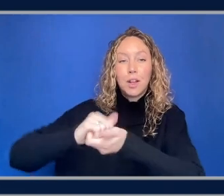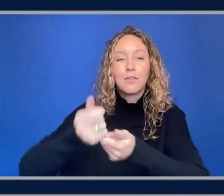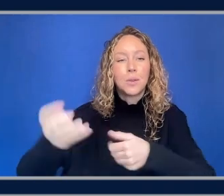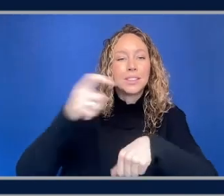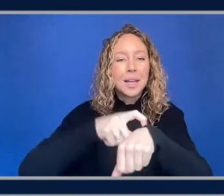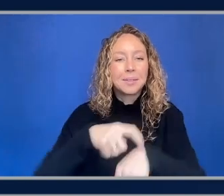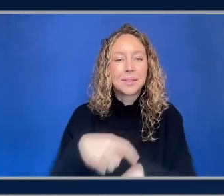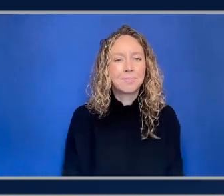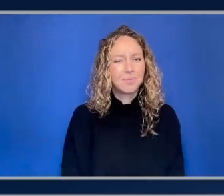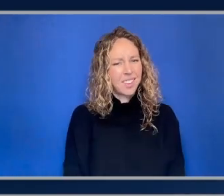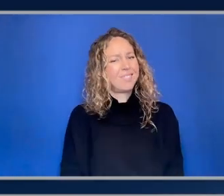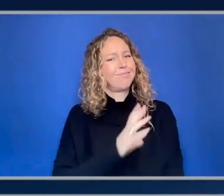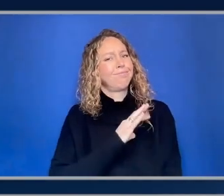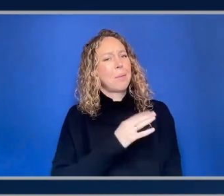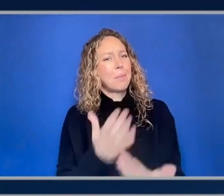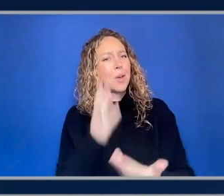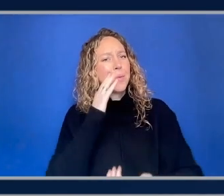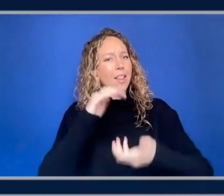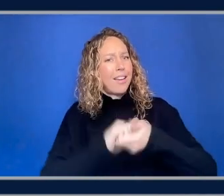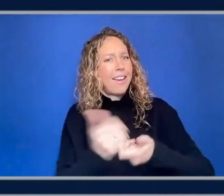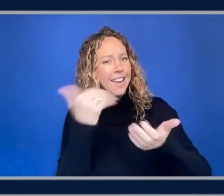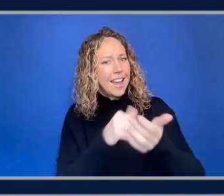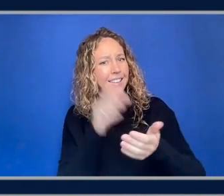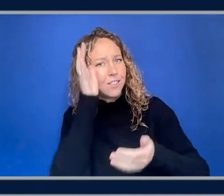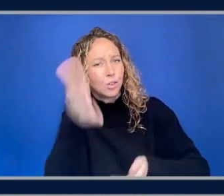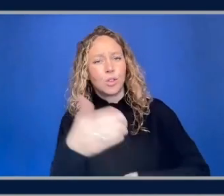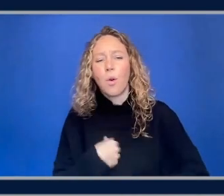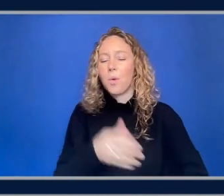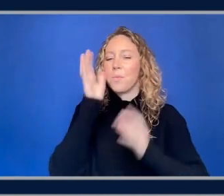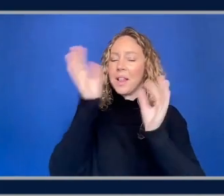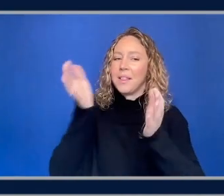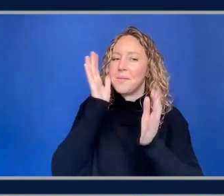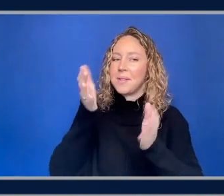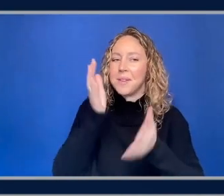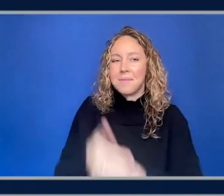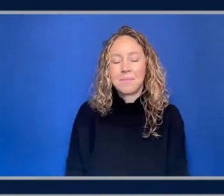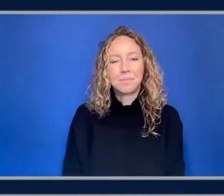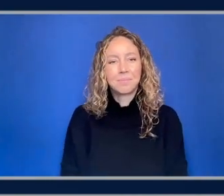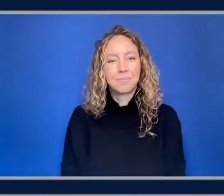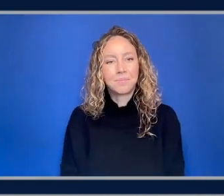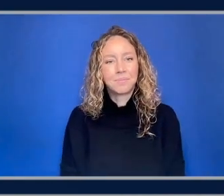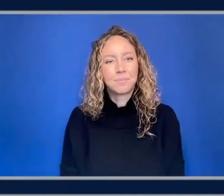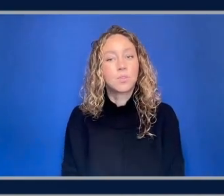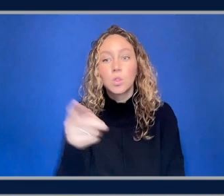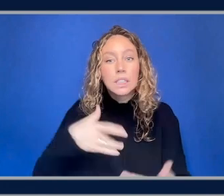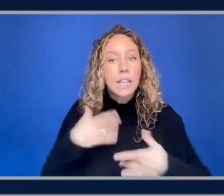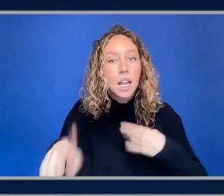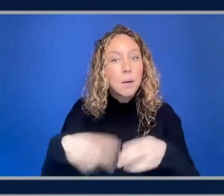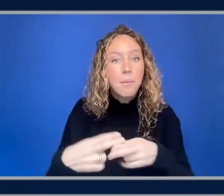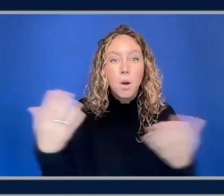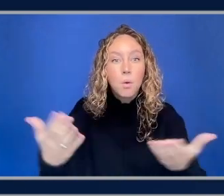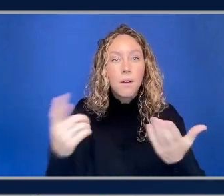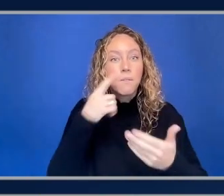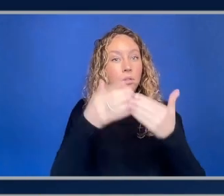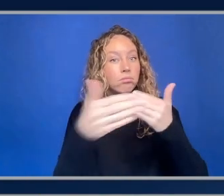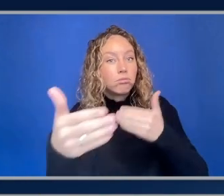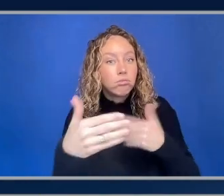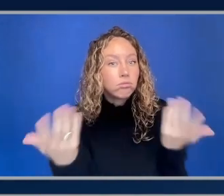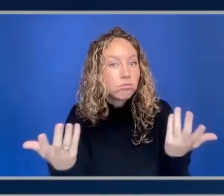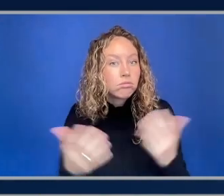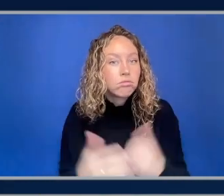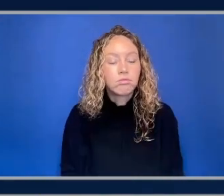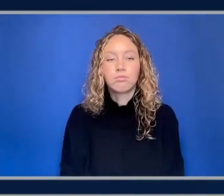we'll work together in the future again too oh absolutely yep so what are you excited about that's on the roadmap oh my gosh